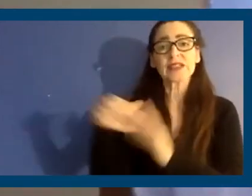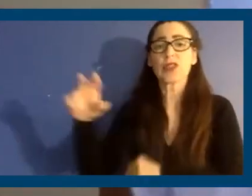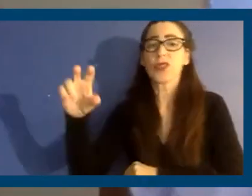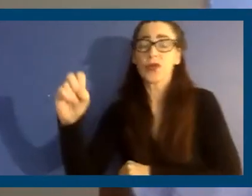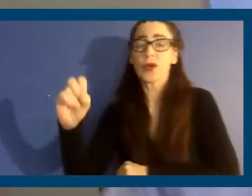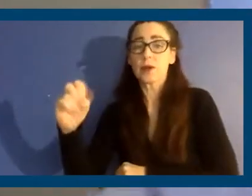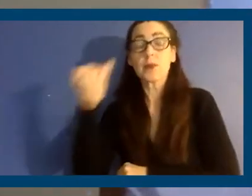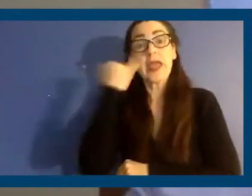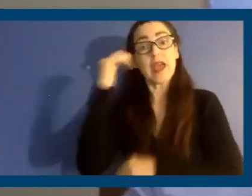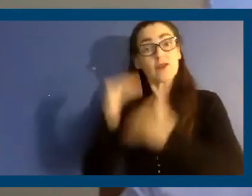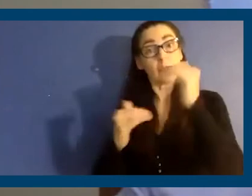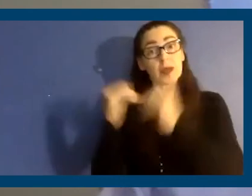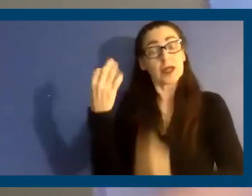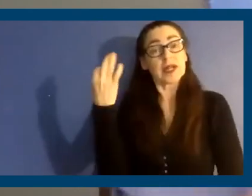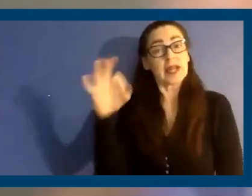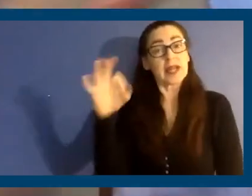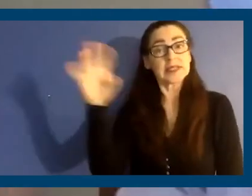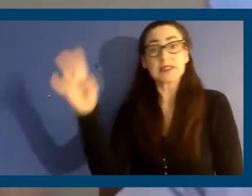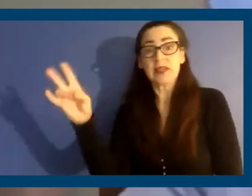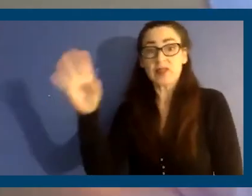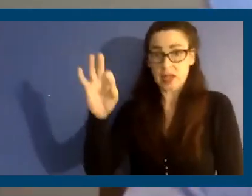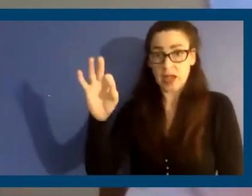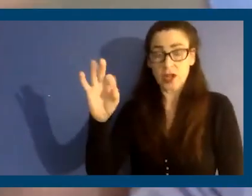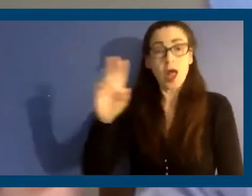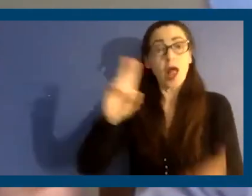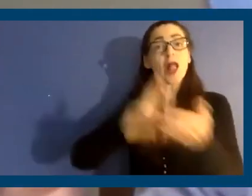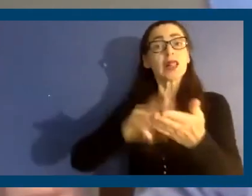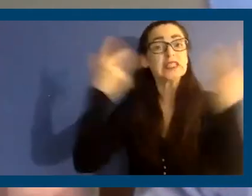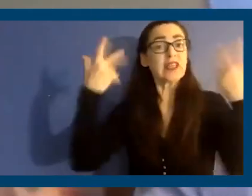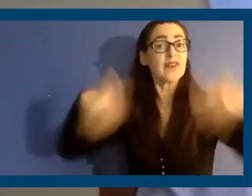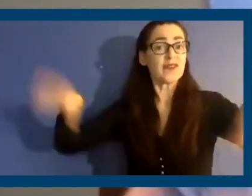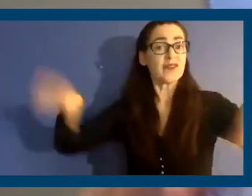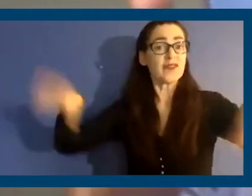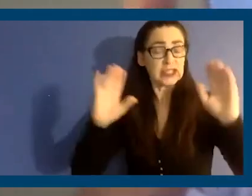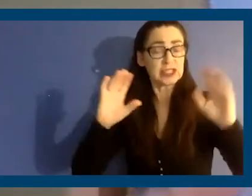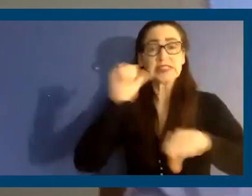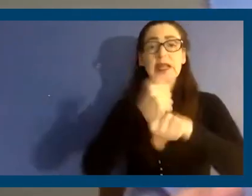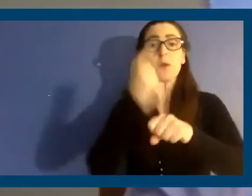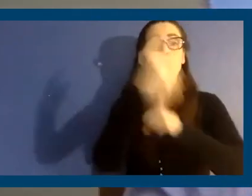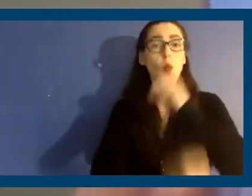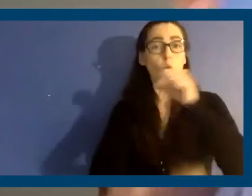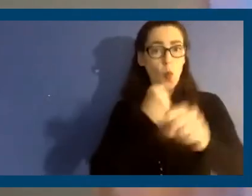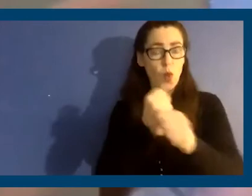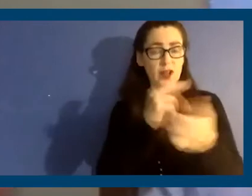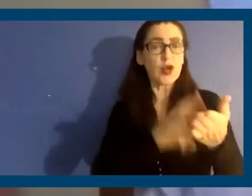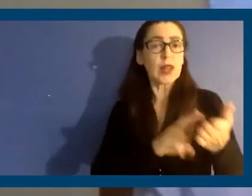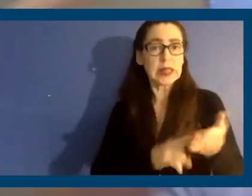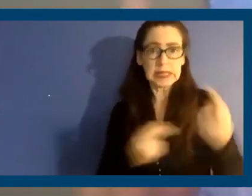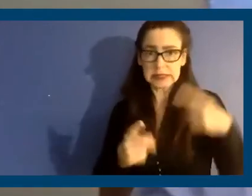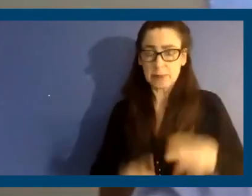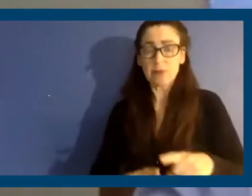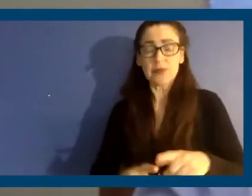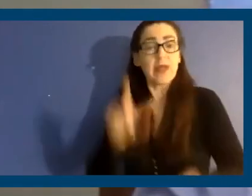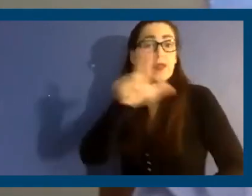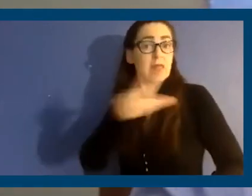or newer, when your lease is up, and usually they do a one-year lease, the landlord or the building owner could